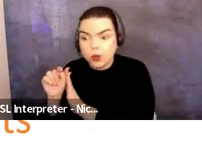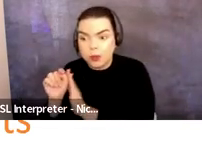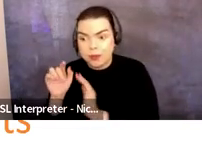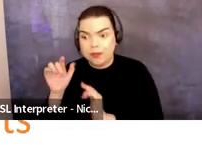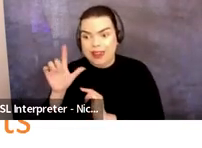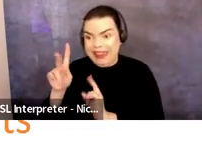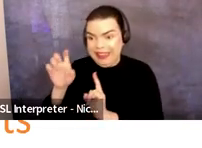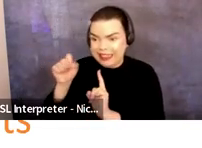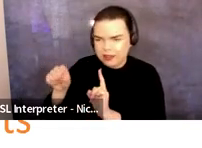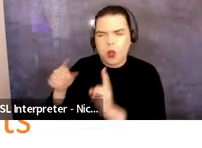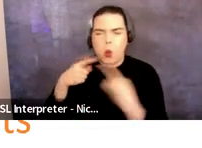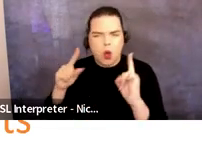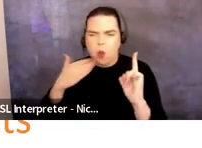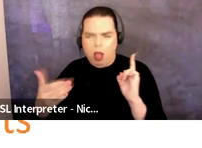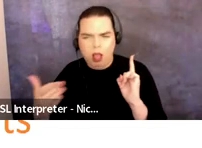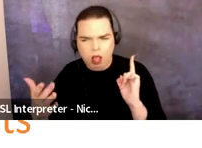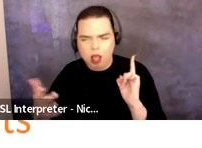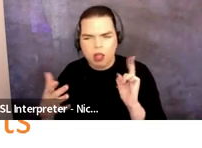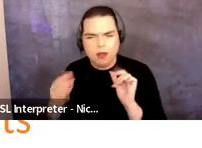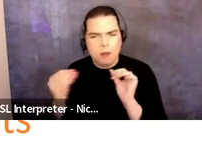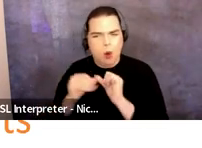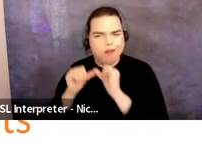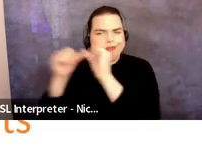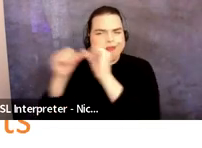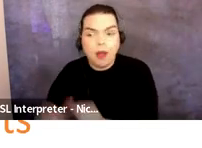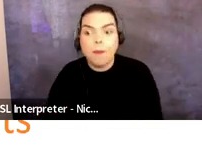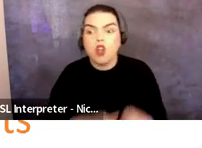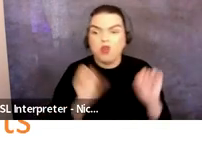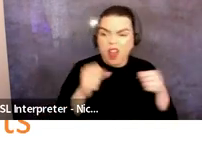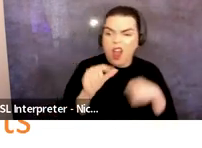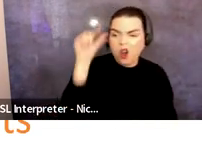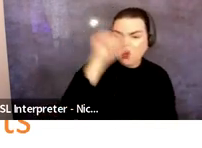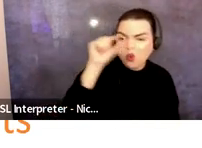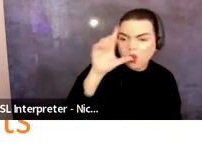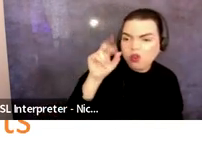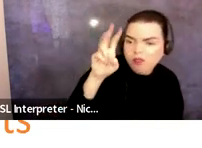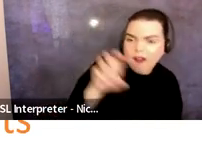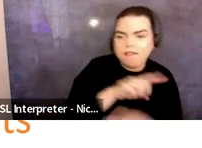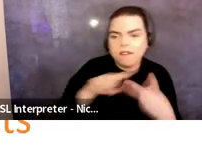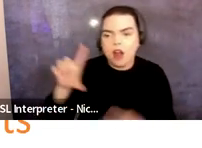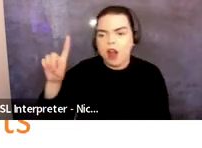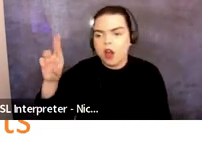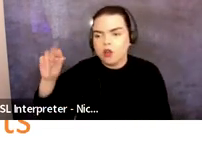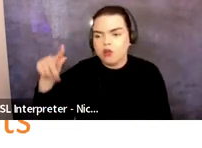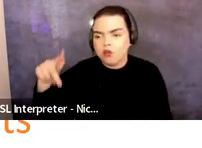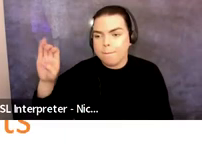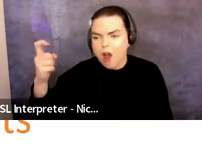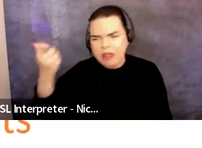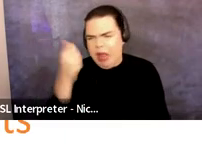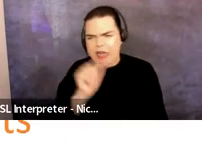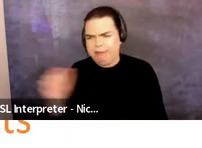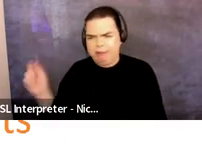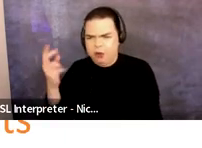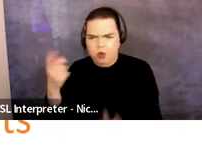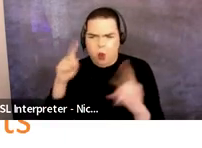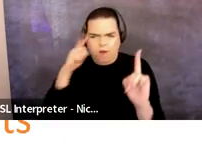and with the most consistency, but you are also welcome to use Google Drive, Dropbox, or whatever works best for you. Keep in mind